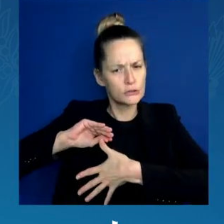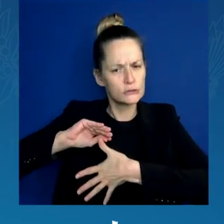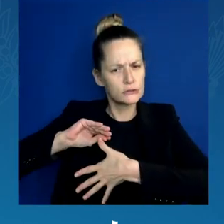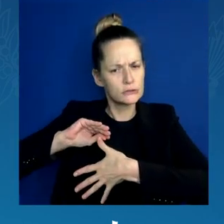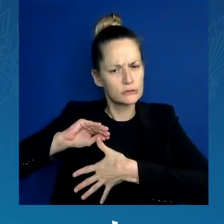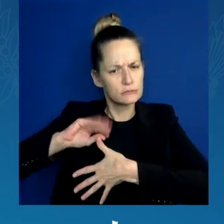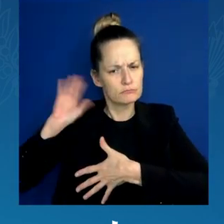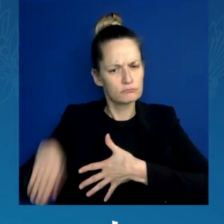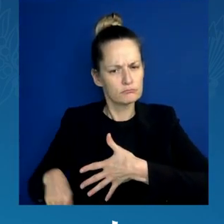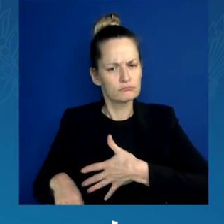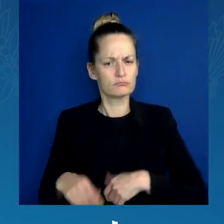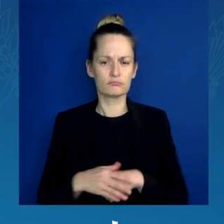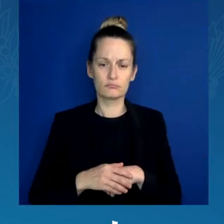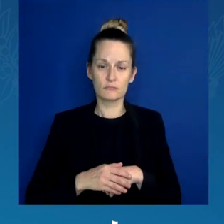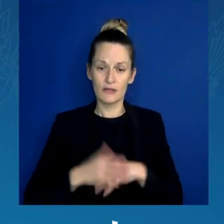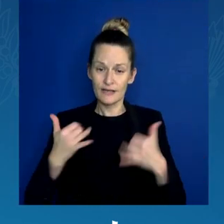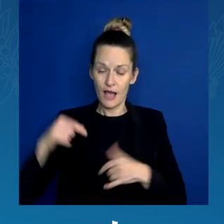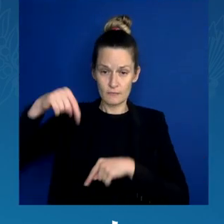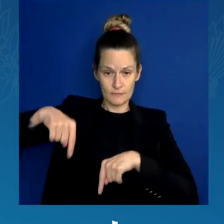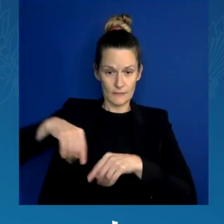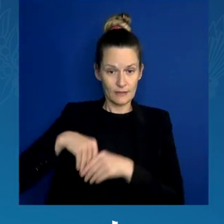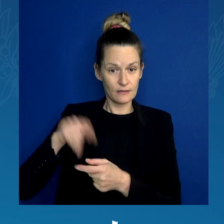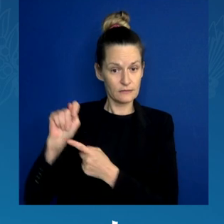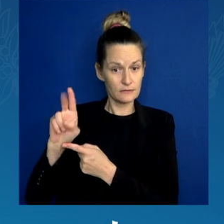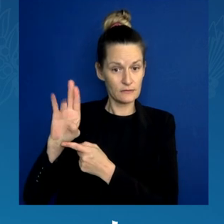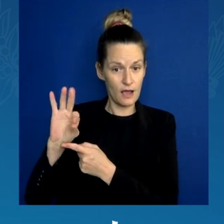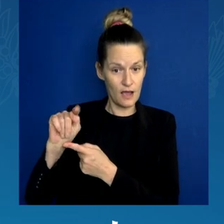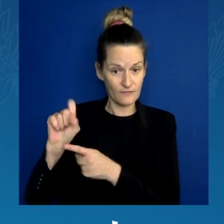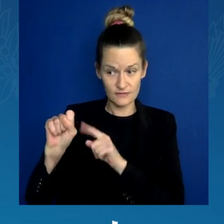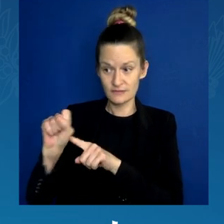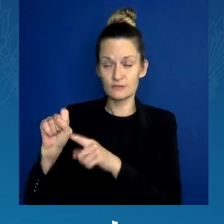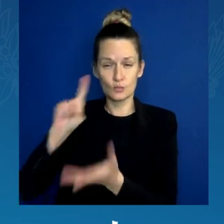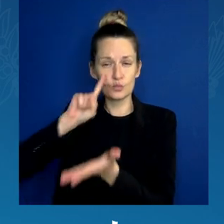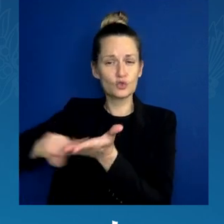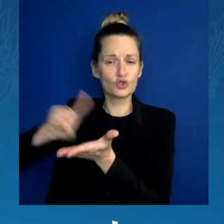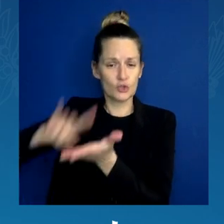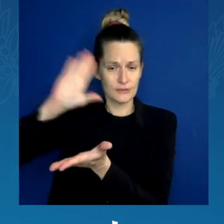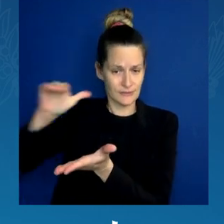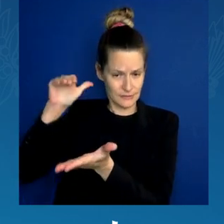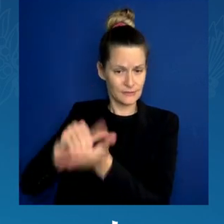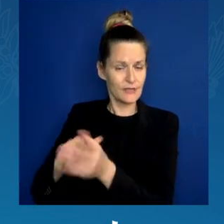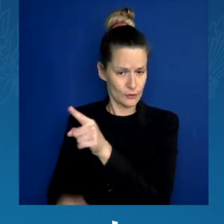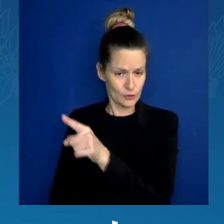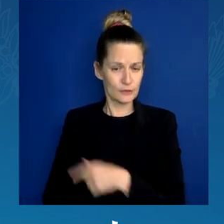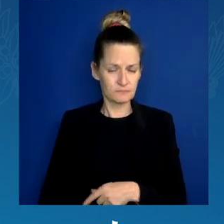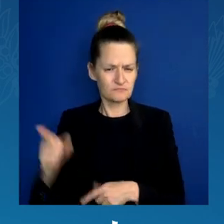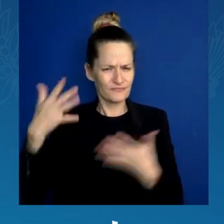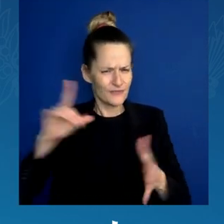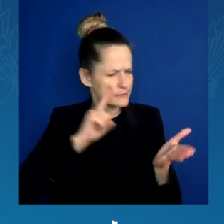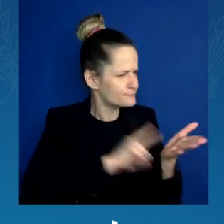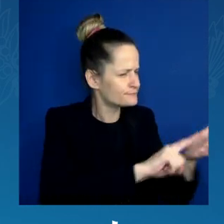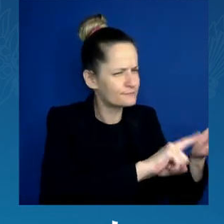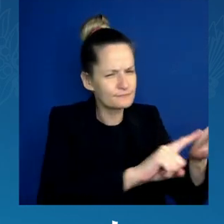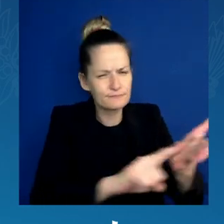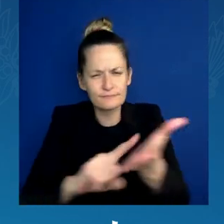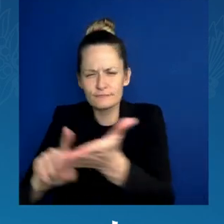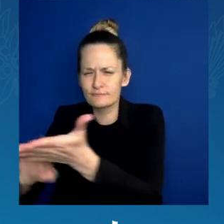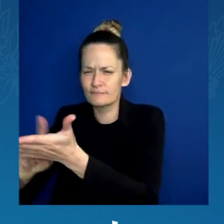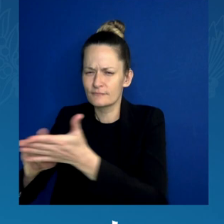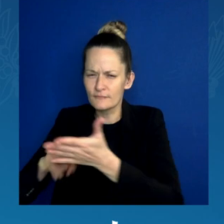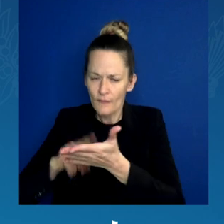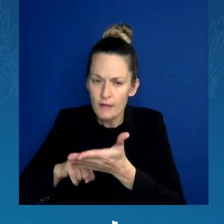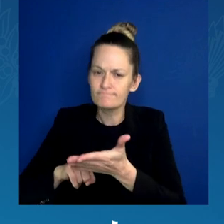46% of eligible voters that were age 18 or 19 voted in 2020. 46%.